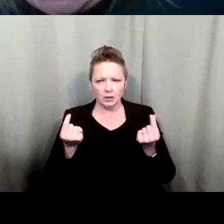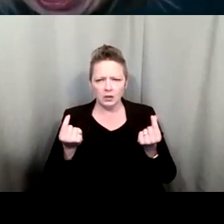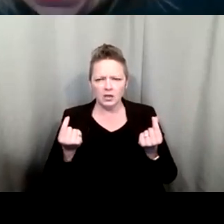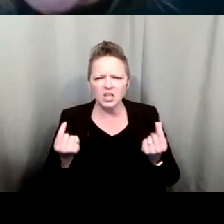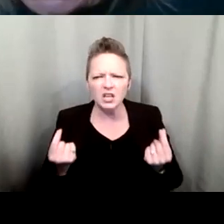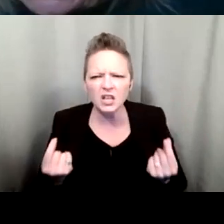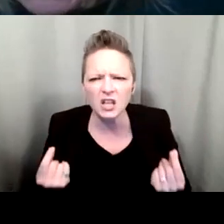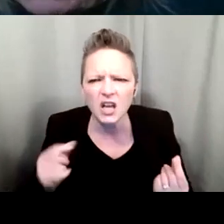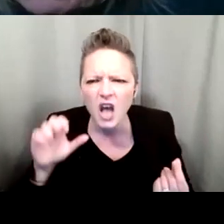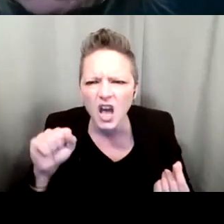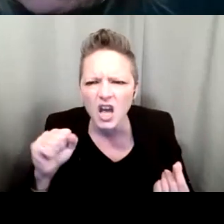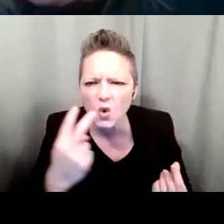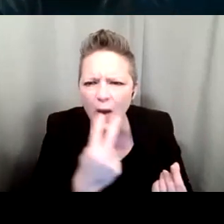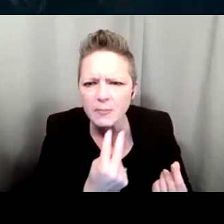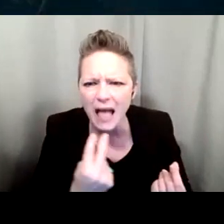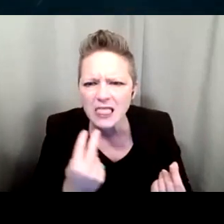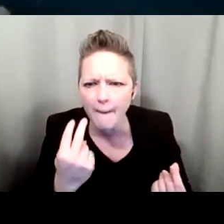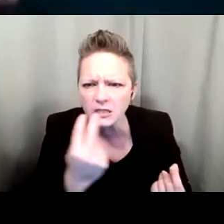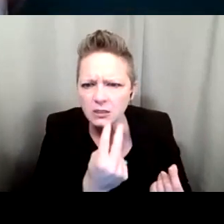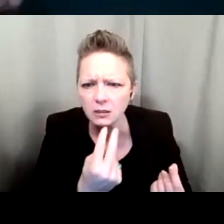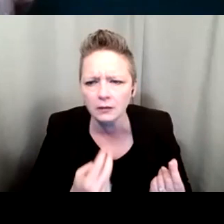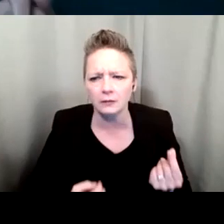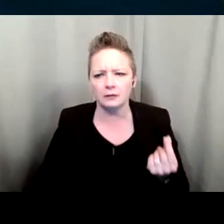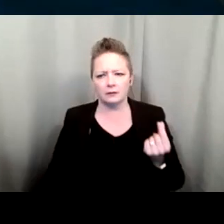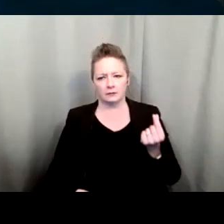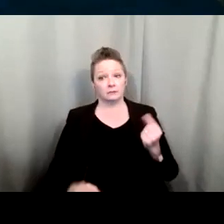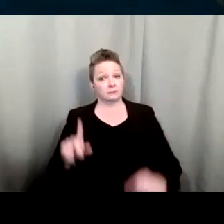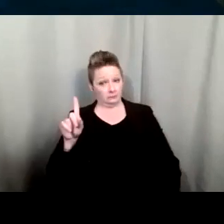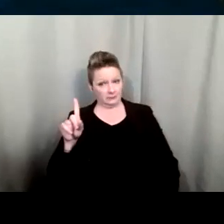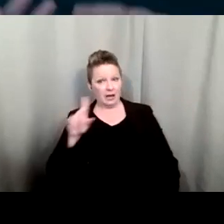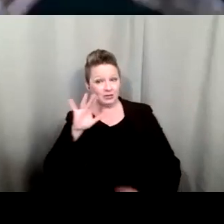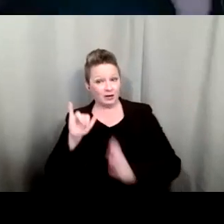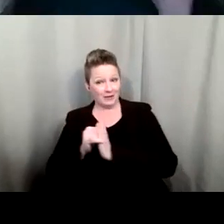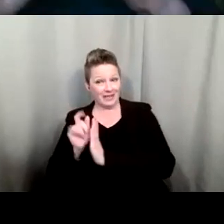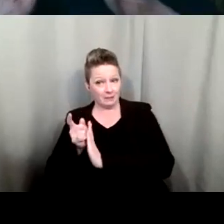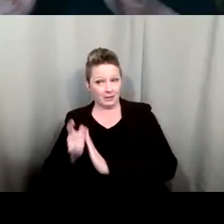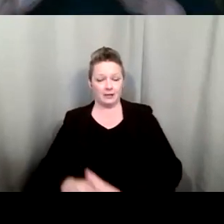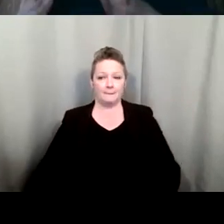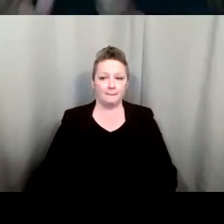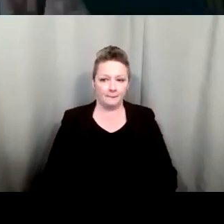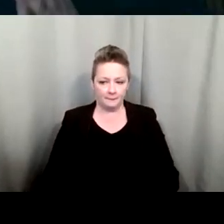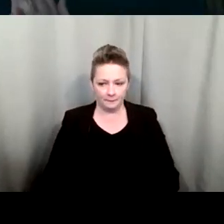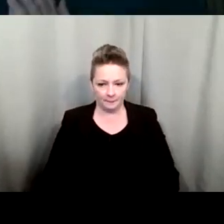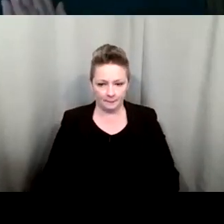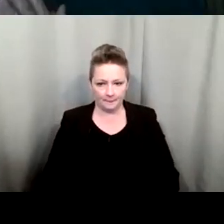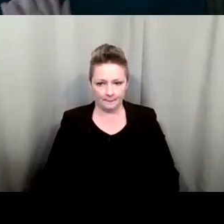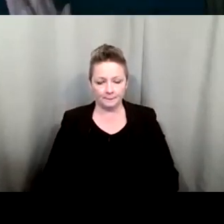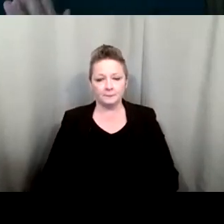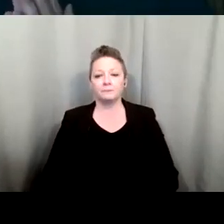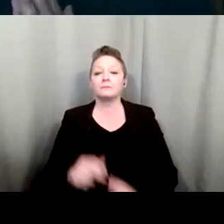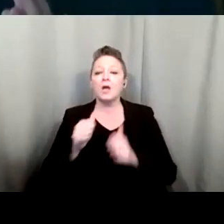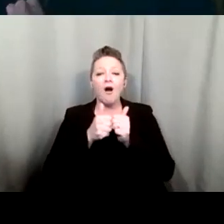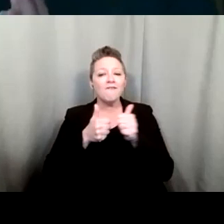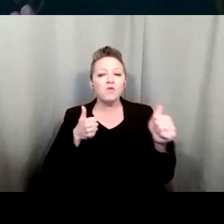my lips I'm going to talk about that in a few minutes avoid assumptions just